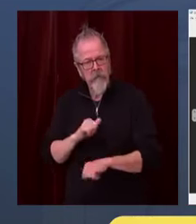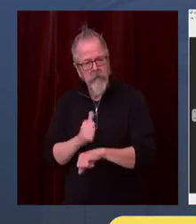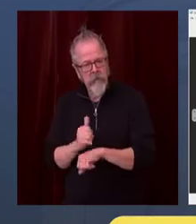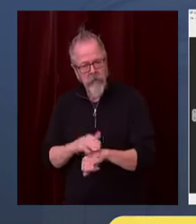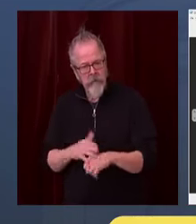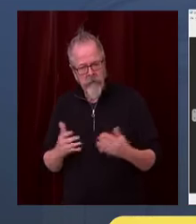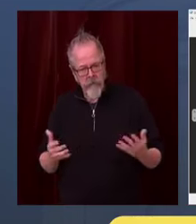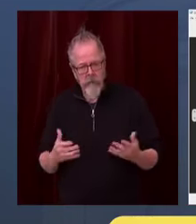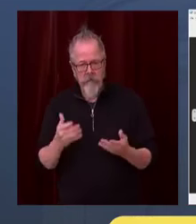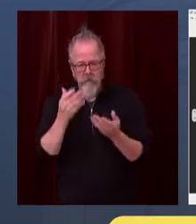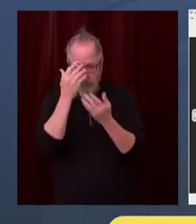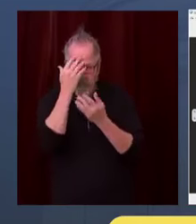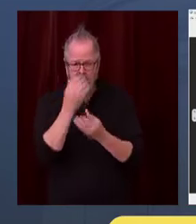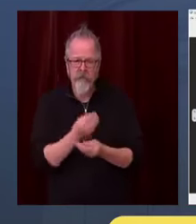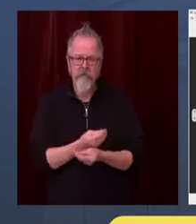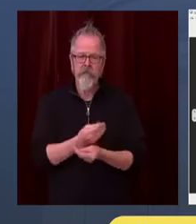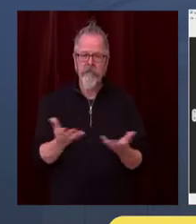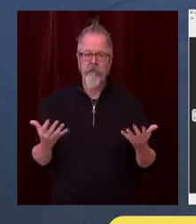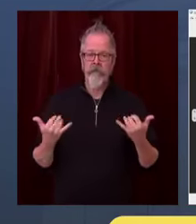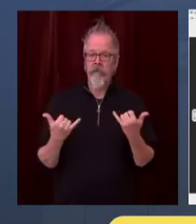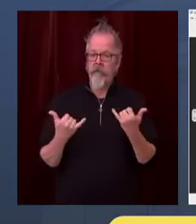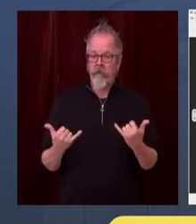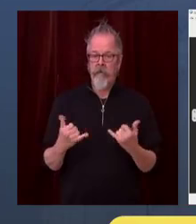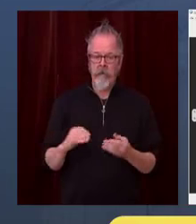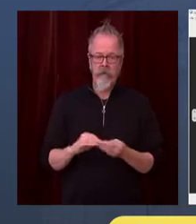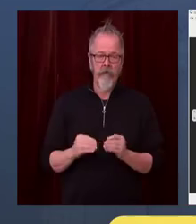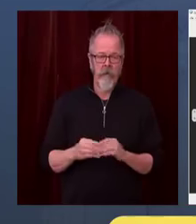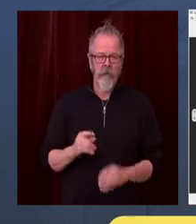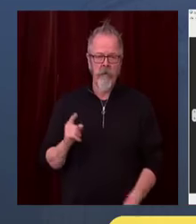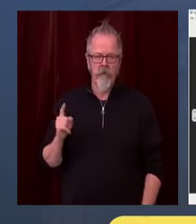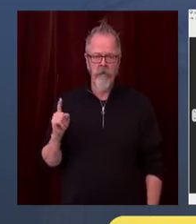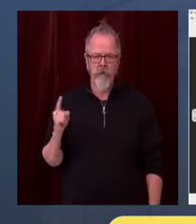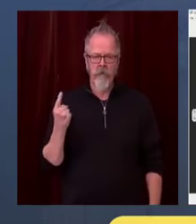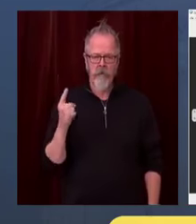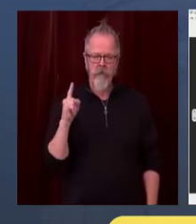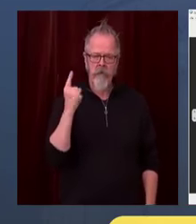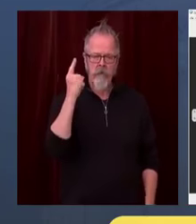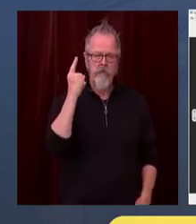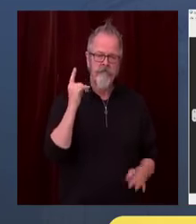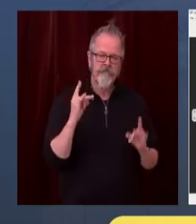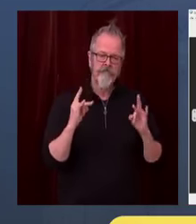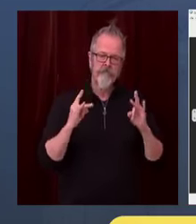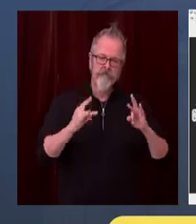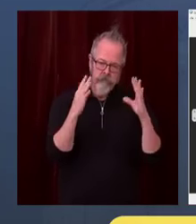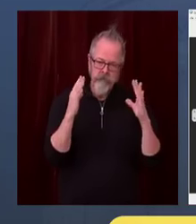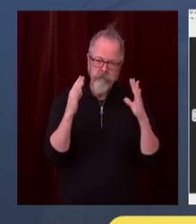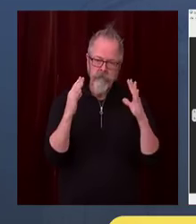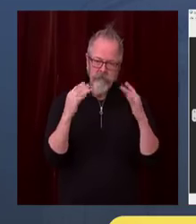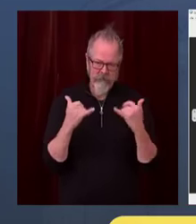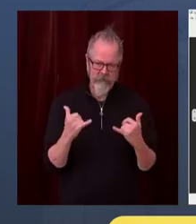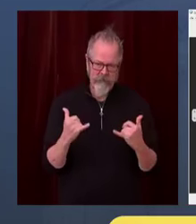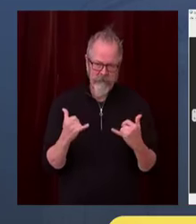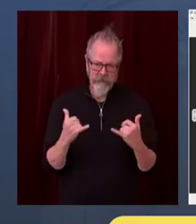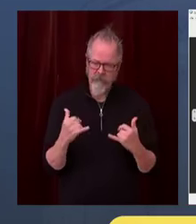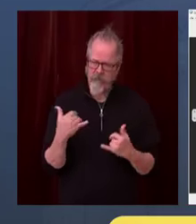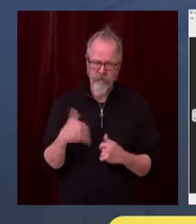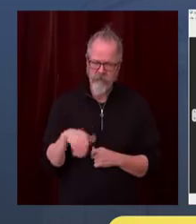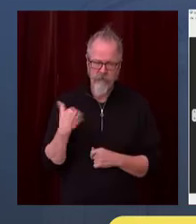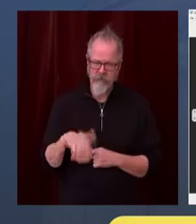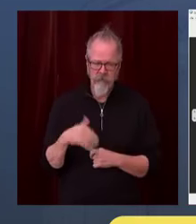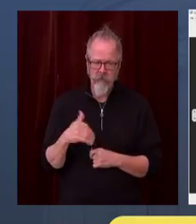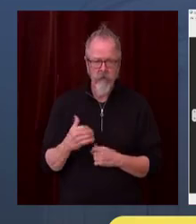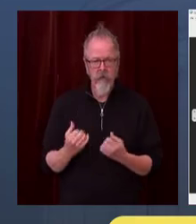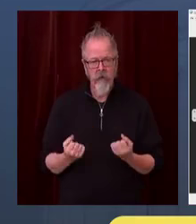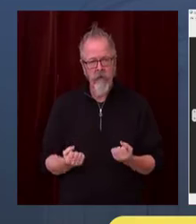of the outbreak. As the governor mentioned, during the past two weeks, the number of cases reported each day in our state has more than